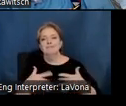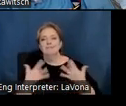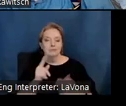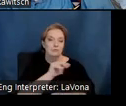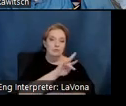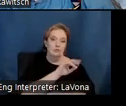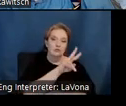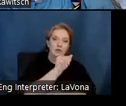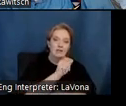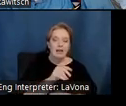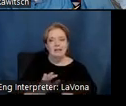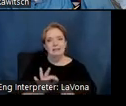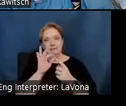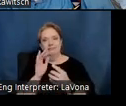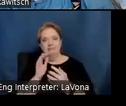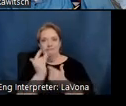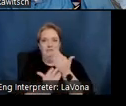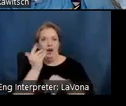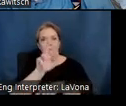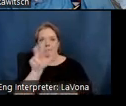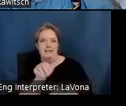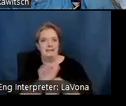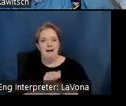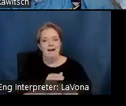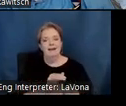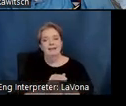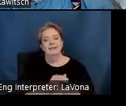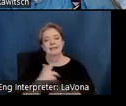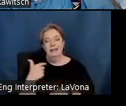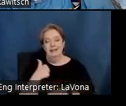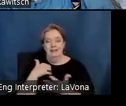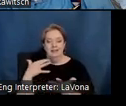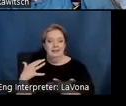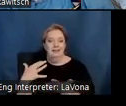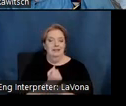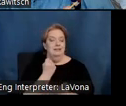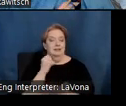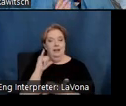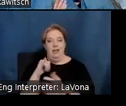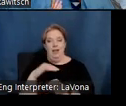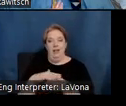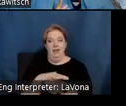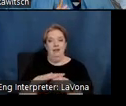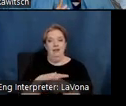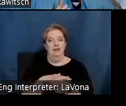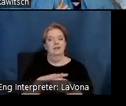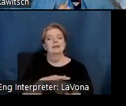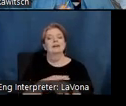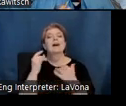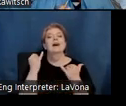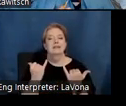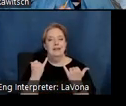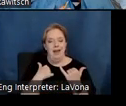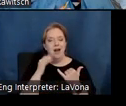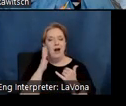-fired pizza night. Having spent time in this place of Malouf's artistic beginnings, we now turn to what is the